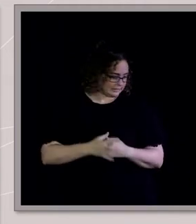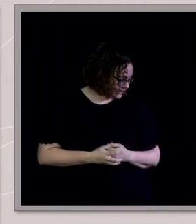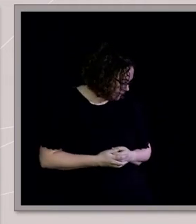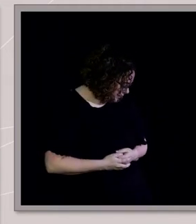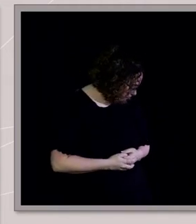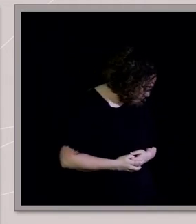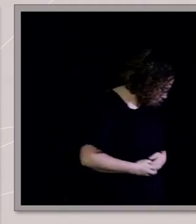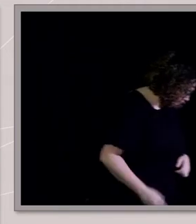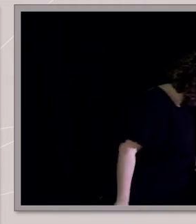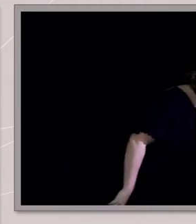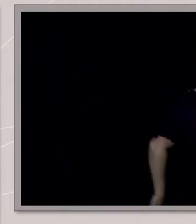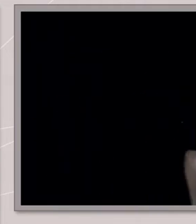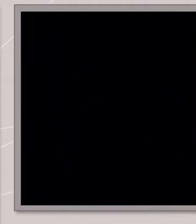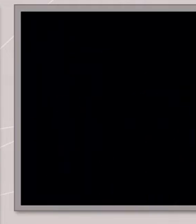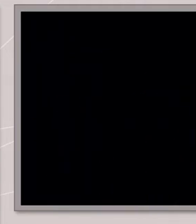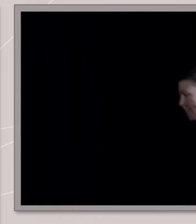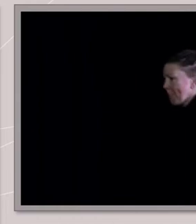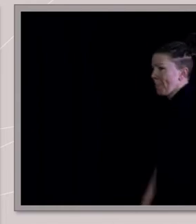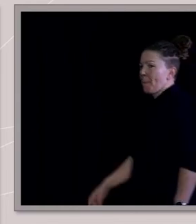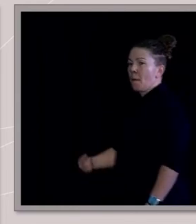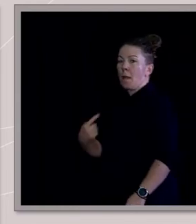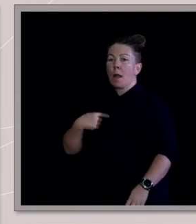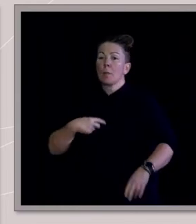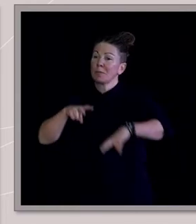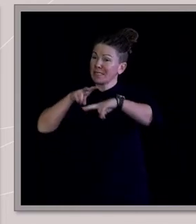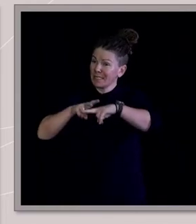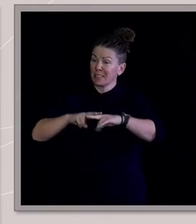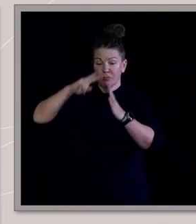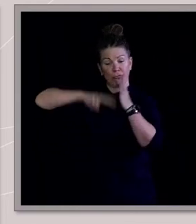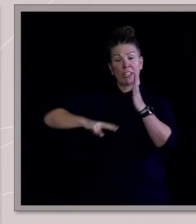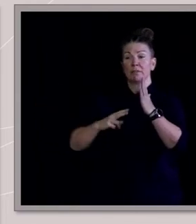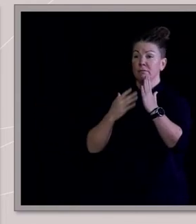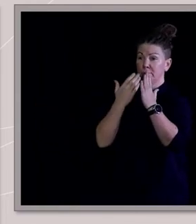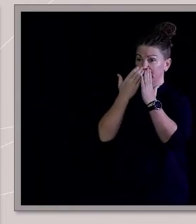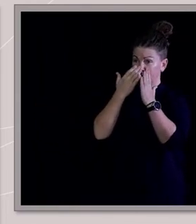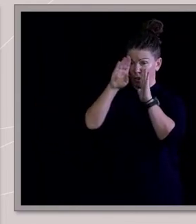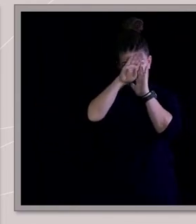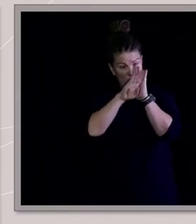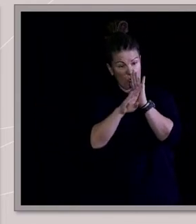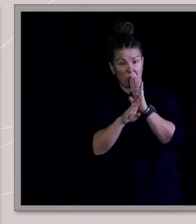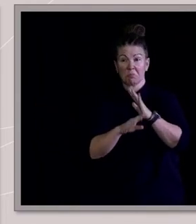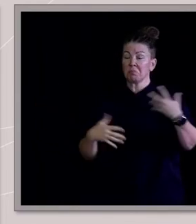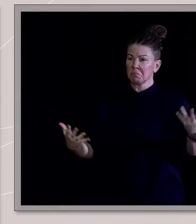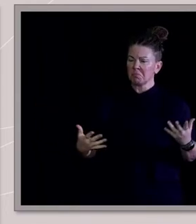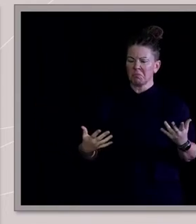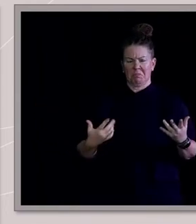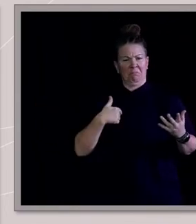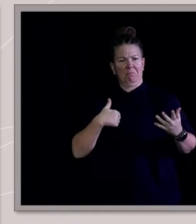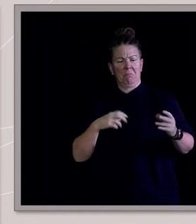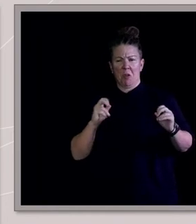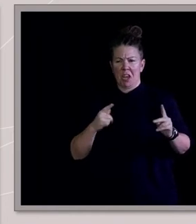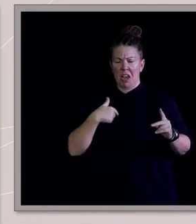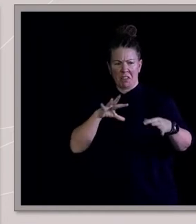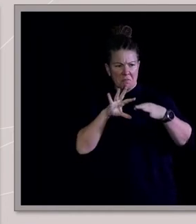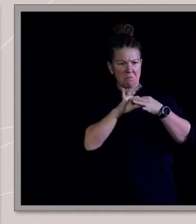I'd be sitting there in that Saturday session, reading these rules, thinking, okay, I've got to comply with all of these